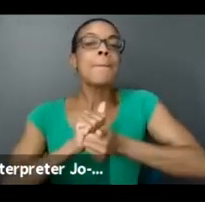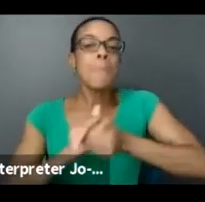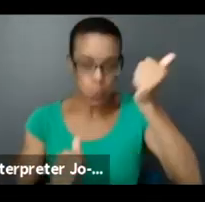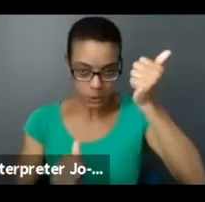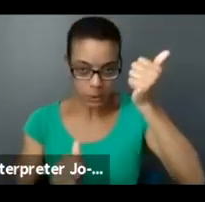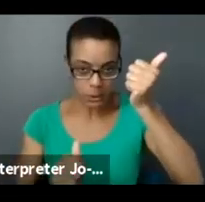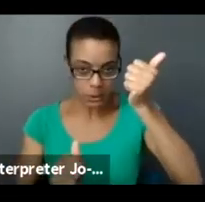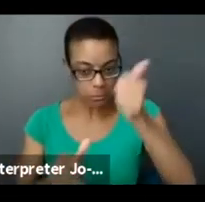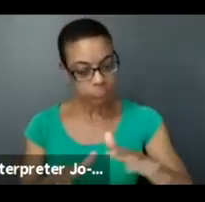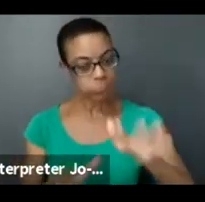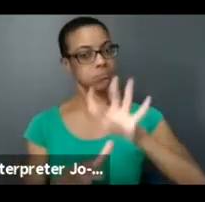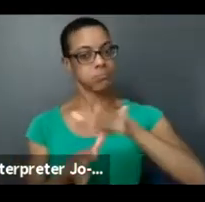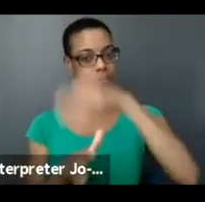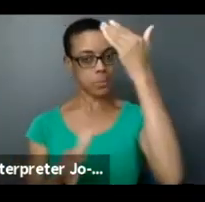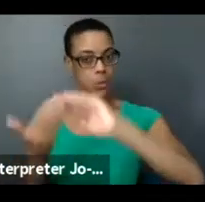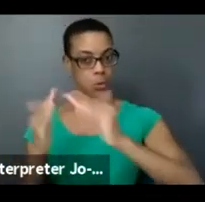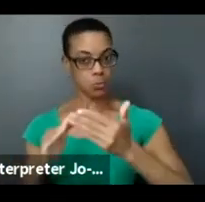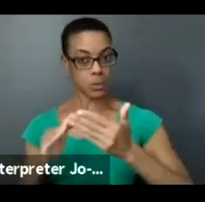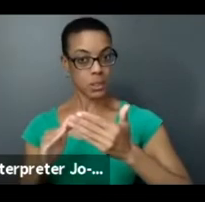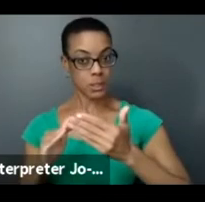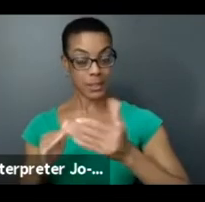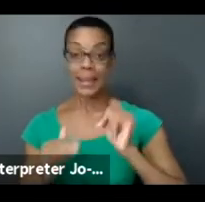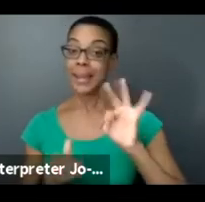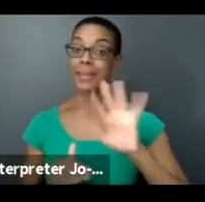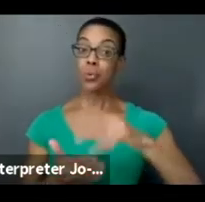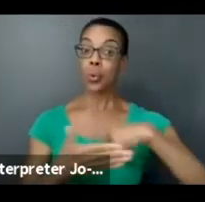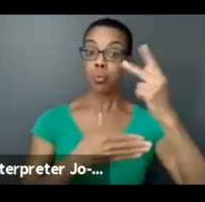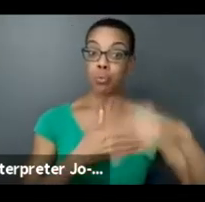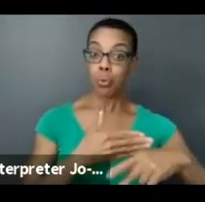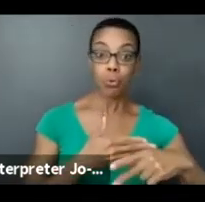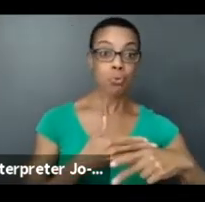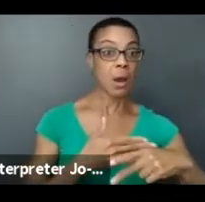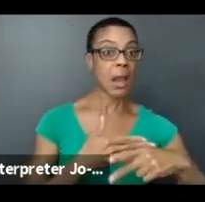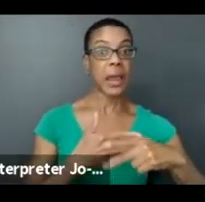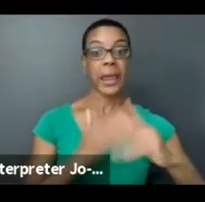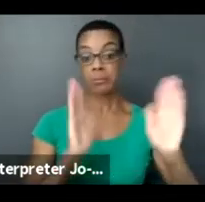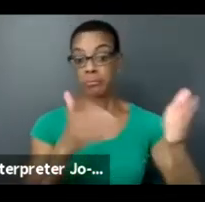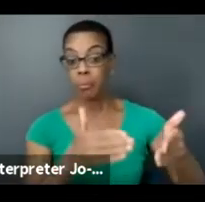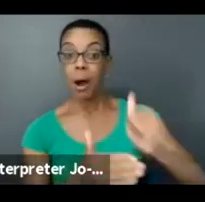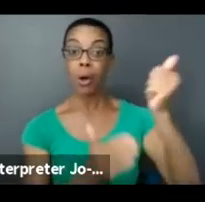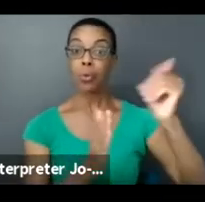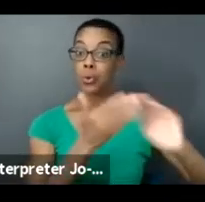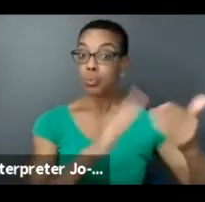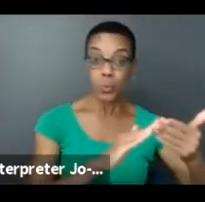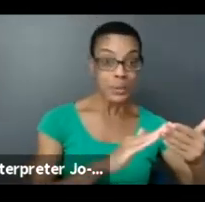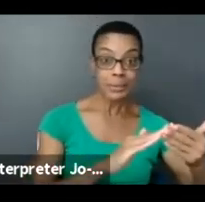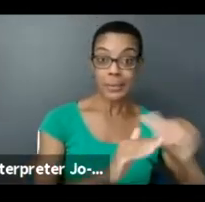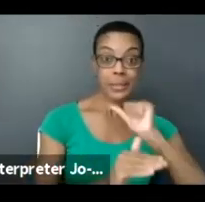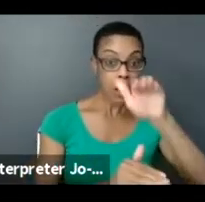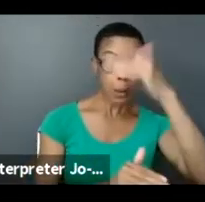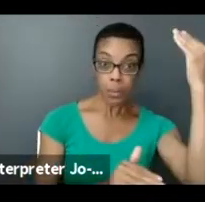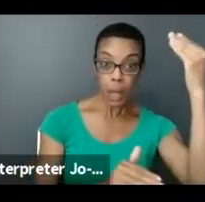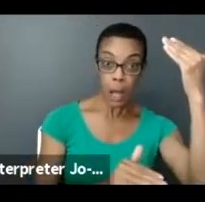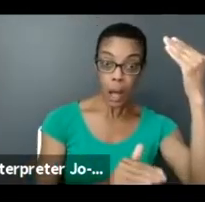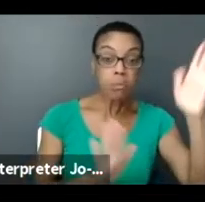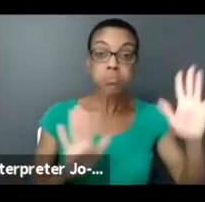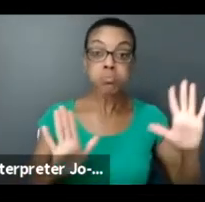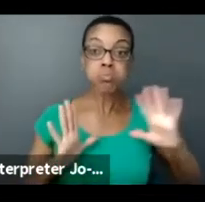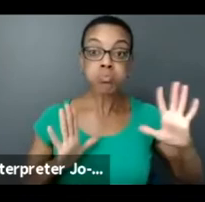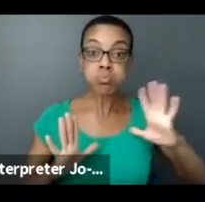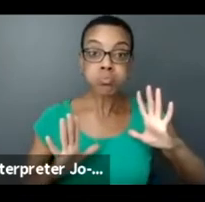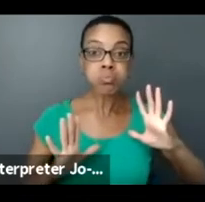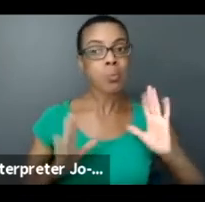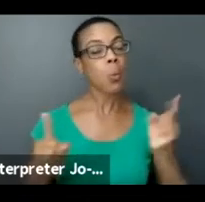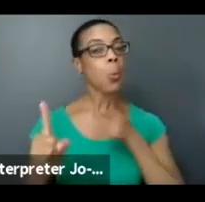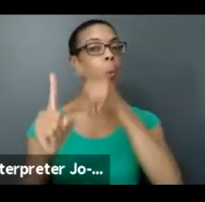So it is possible to apply if you have programming that serves, you know, other communities, but the goal here is really